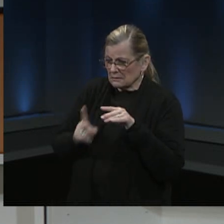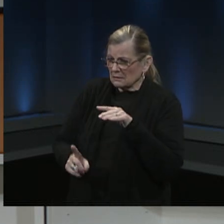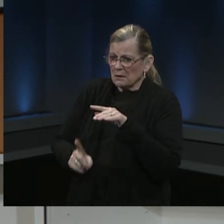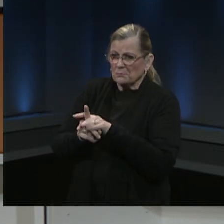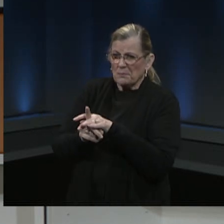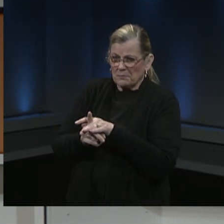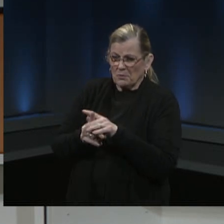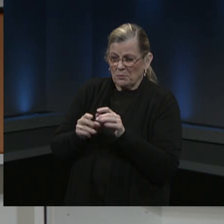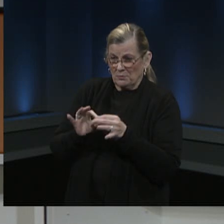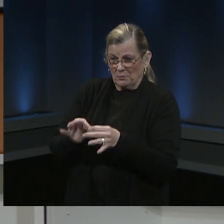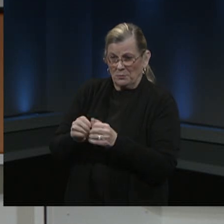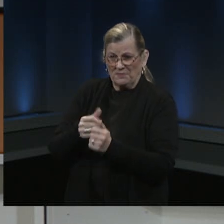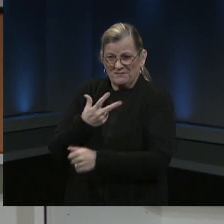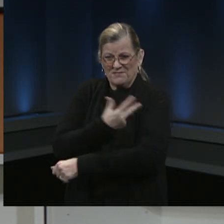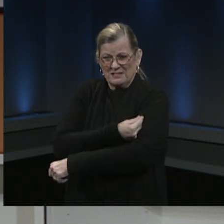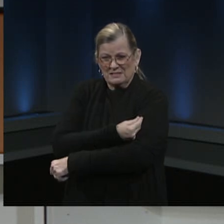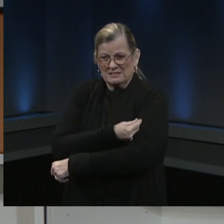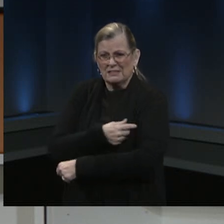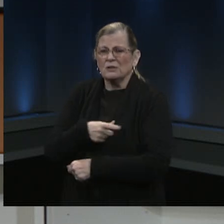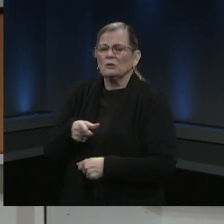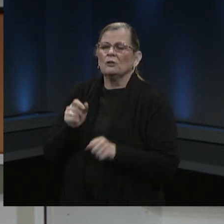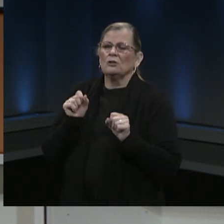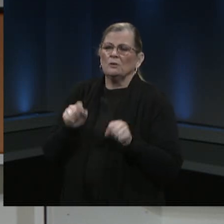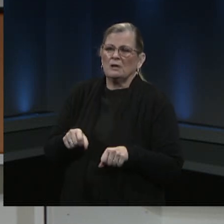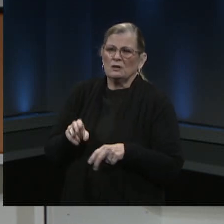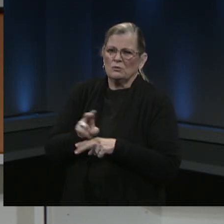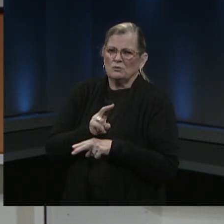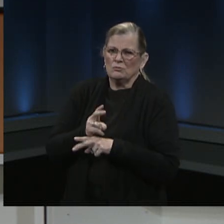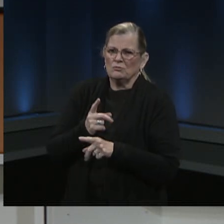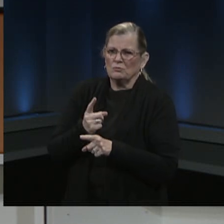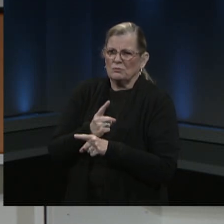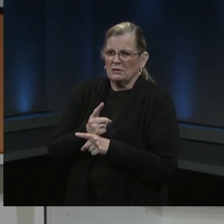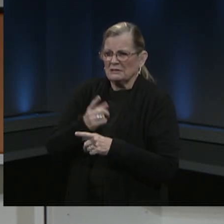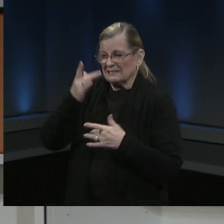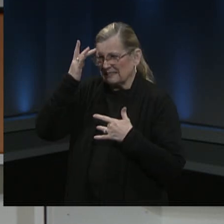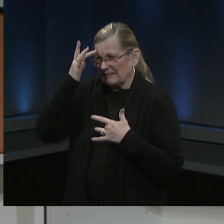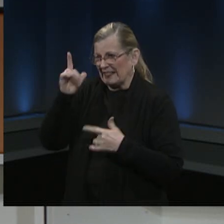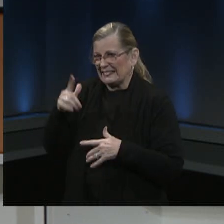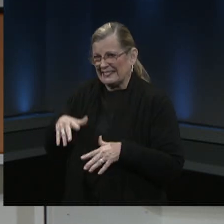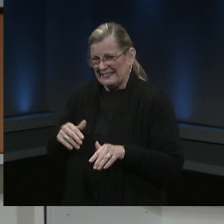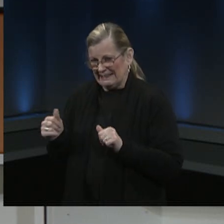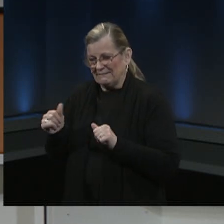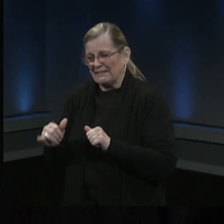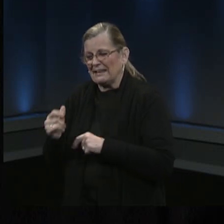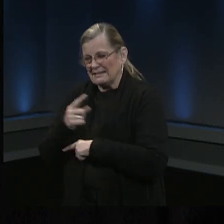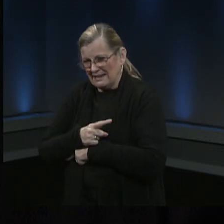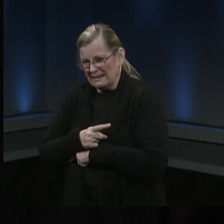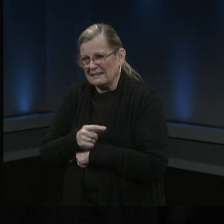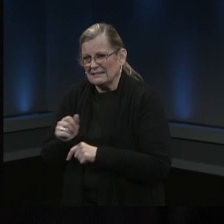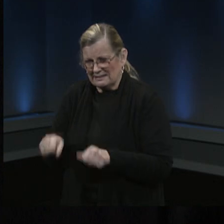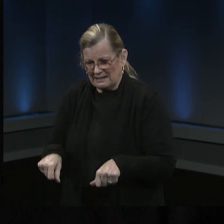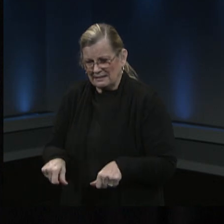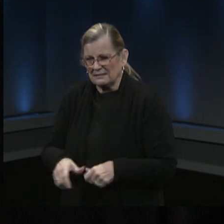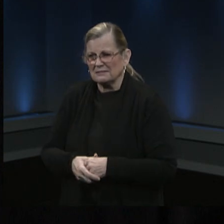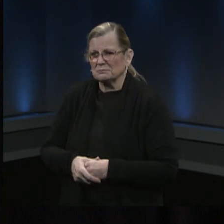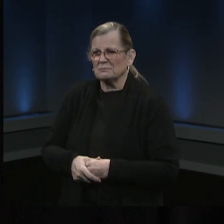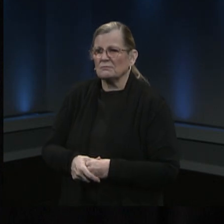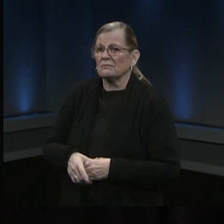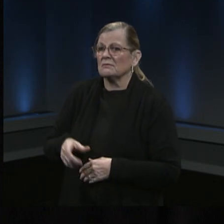and employees would be able to use that as they would normally for sick leave. Is that correct? That's correct. So sick leave is available and so